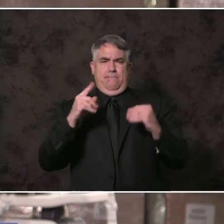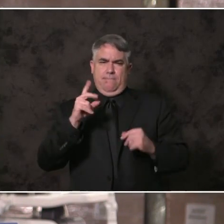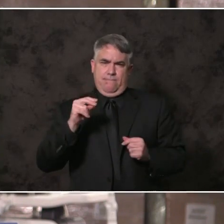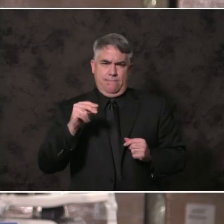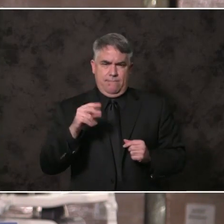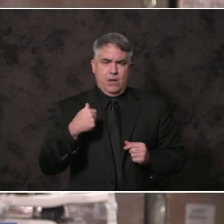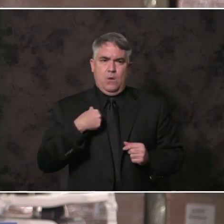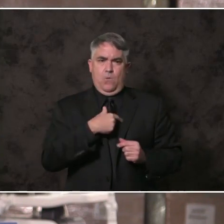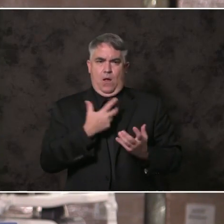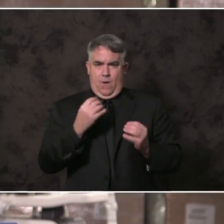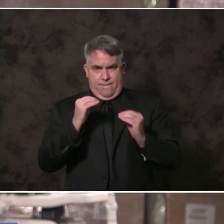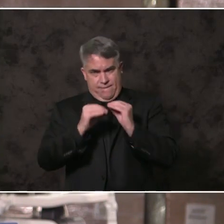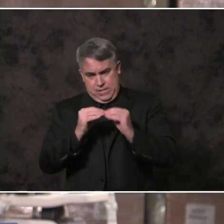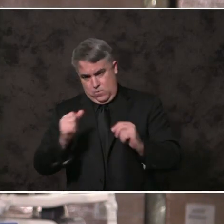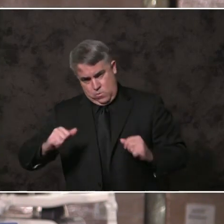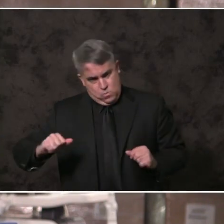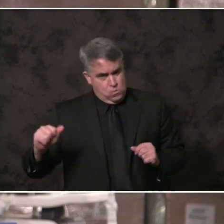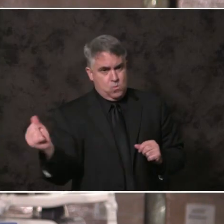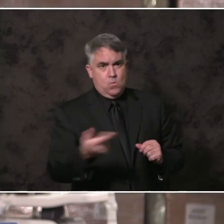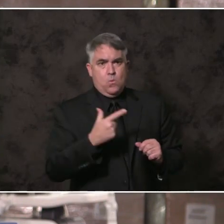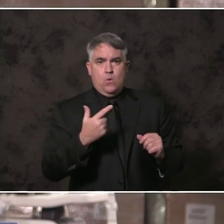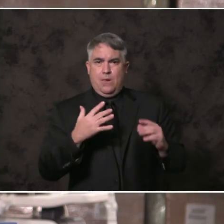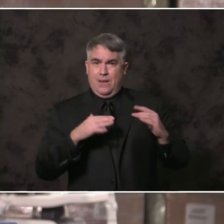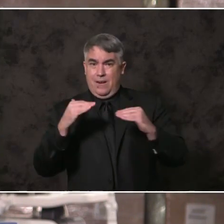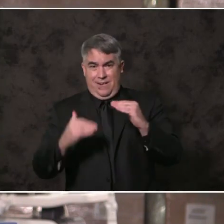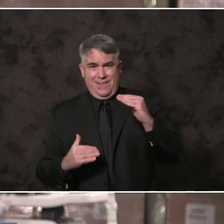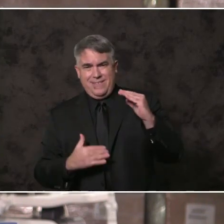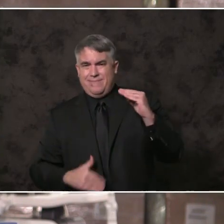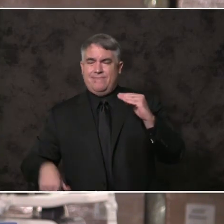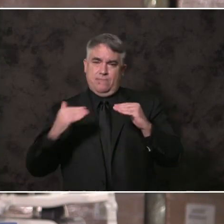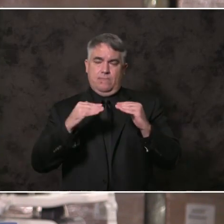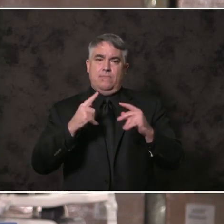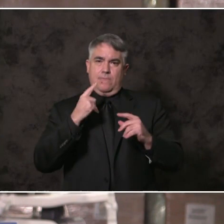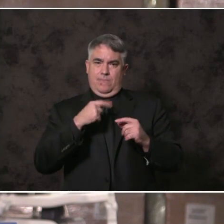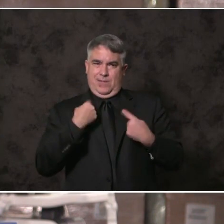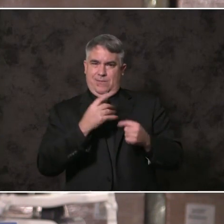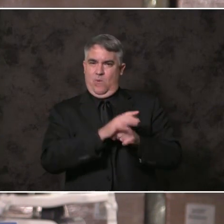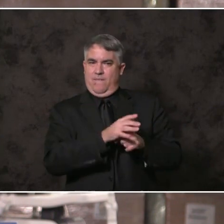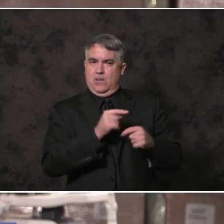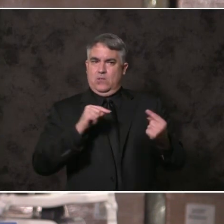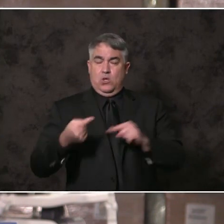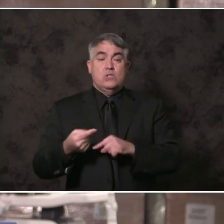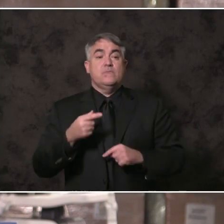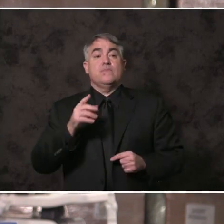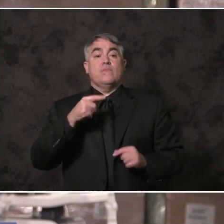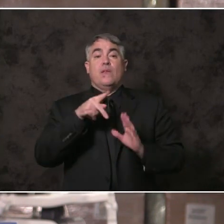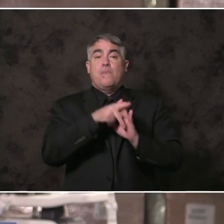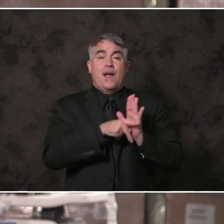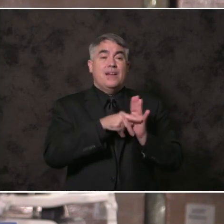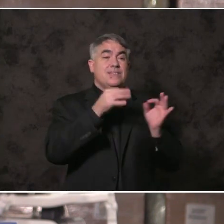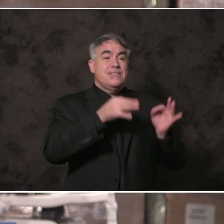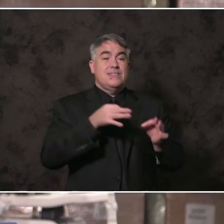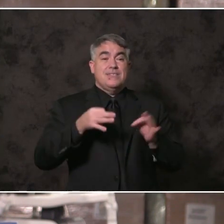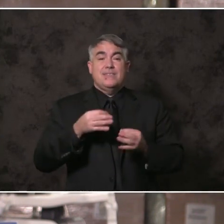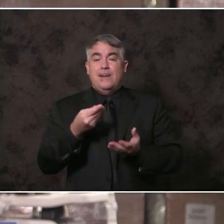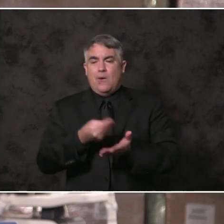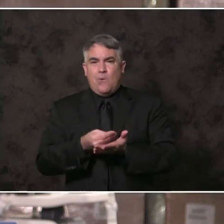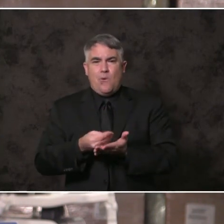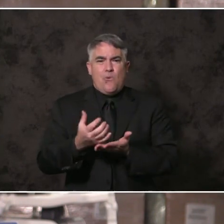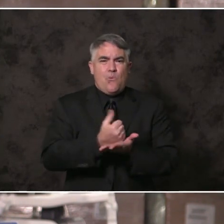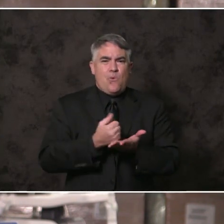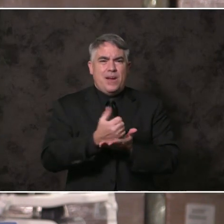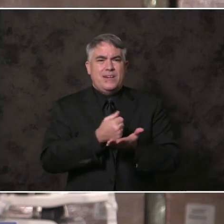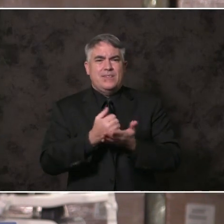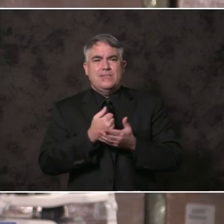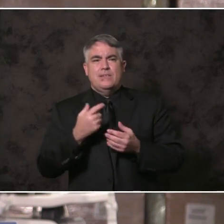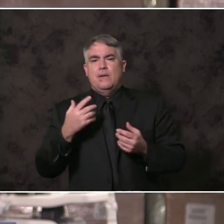COVID has exposed. The policy decisions we make in this county on wages, job security, public health funding, must always